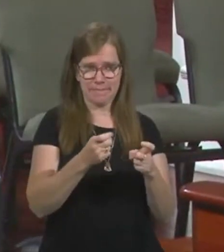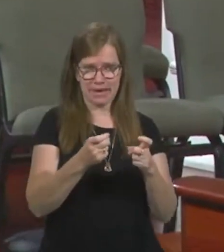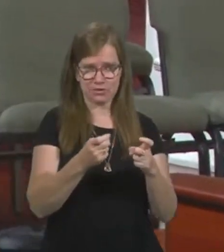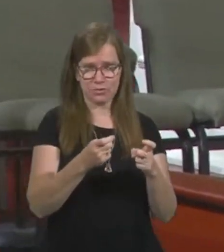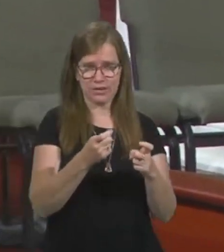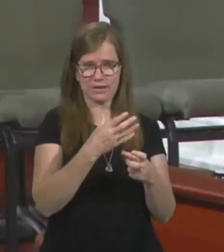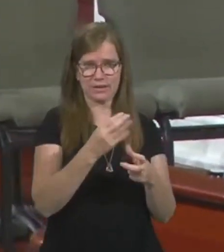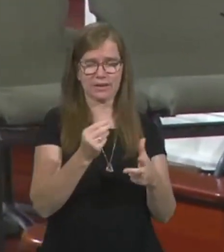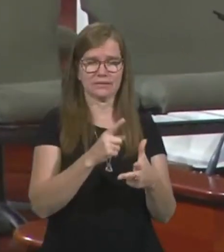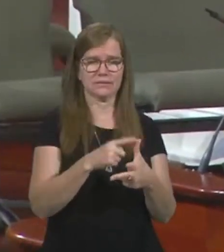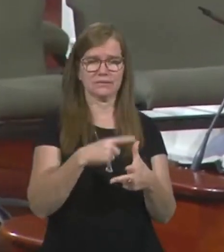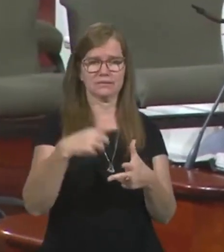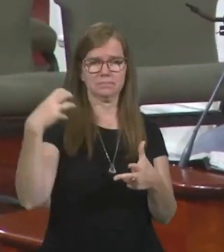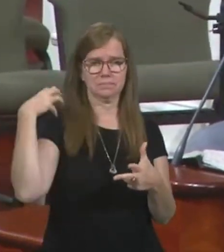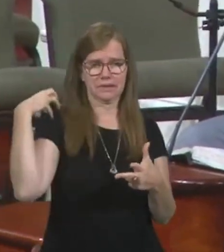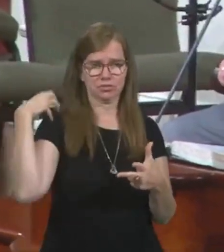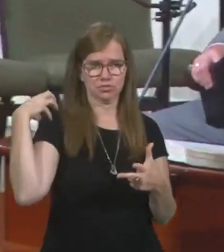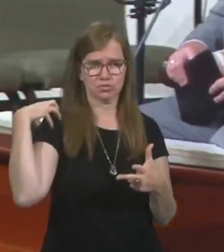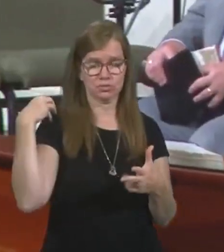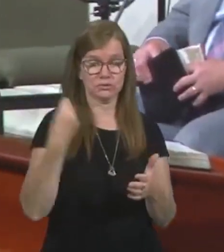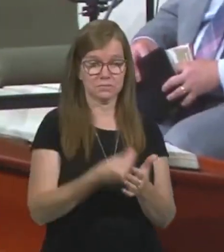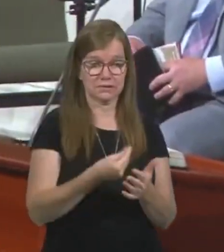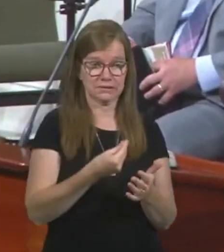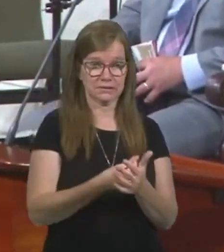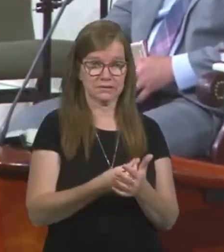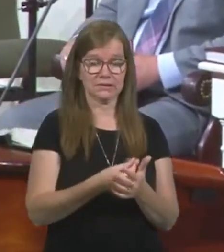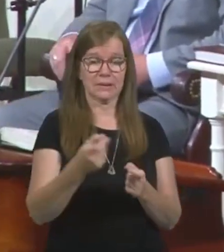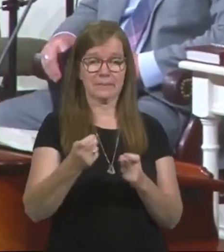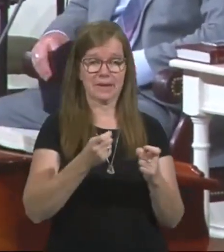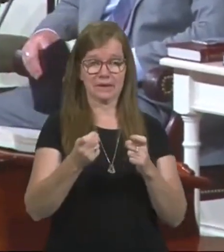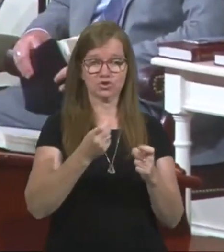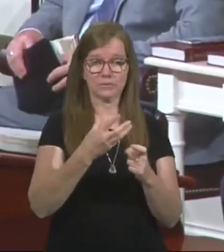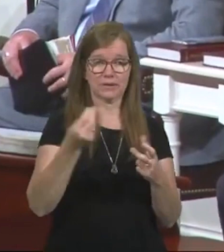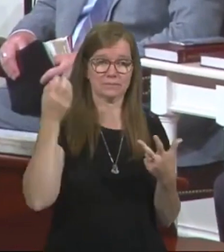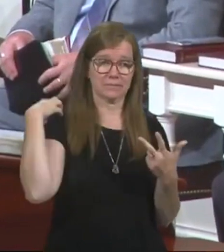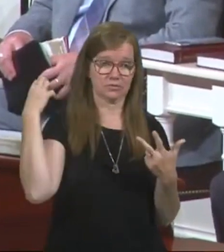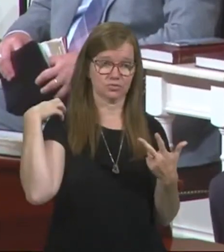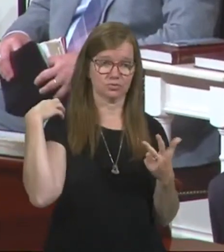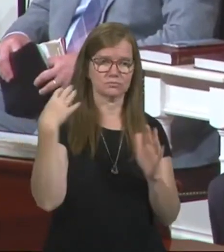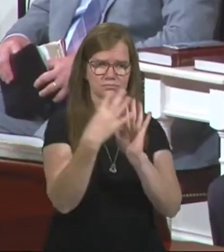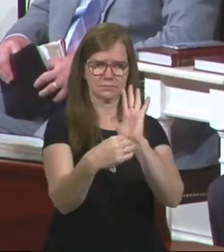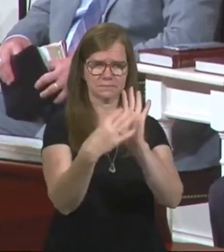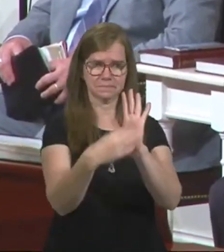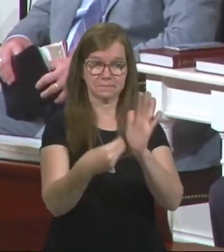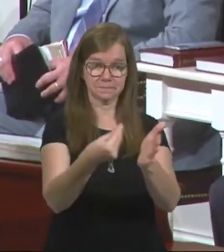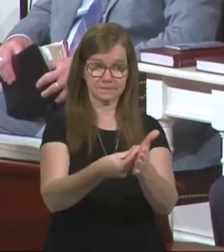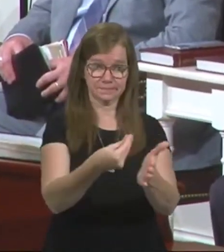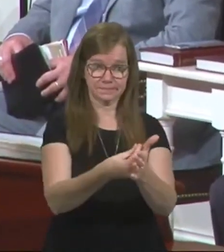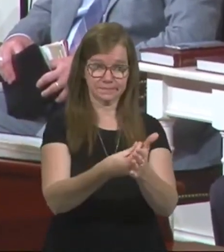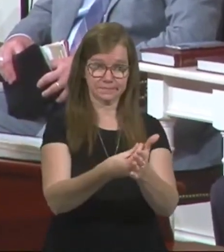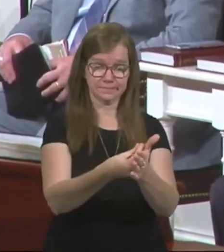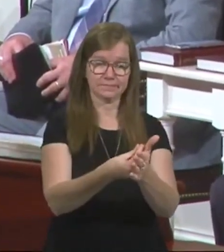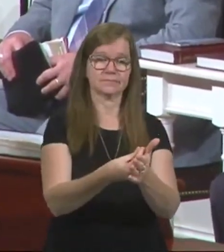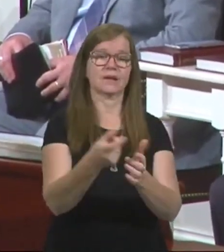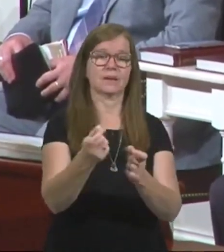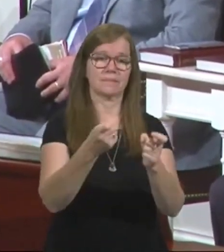He's going to talk about masters. Money, management, and masters. Can you say it with me? Money.